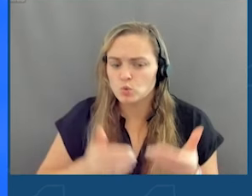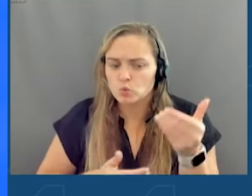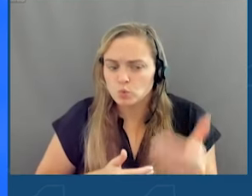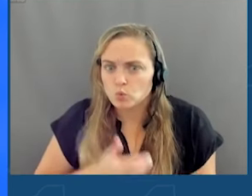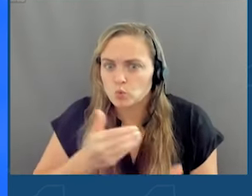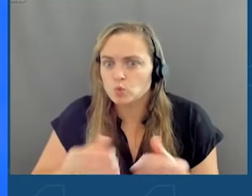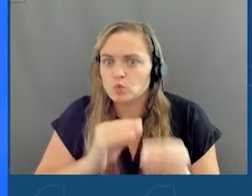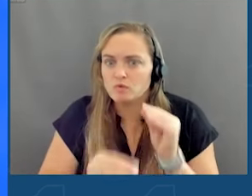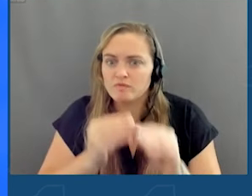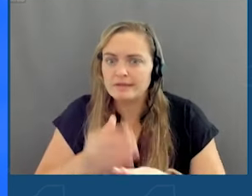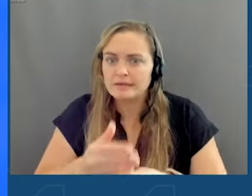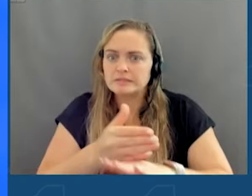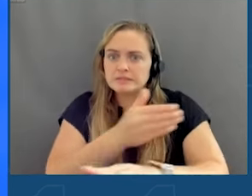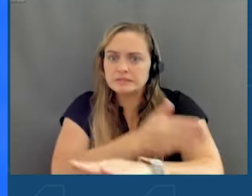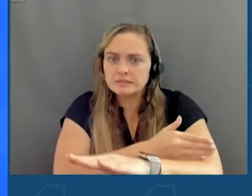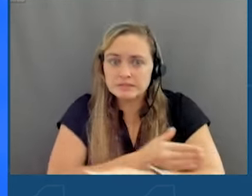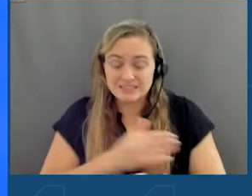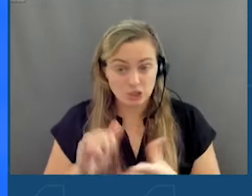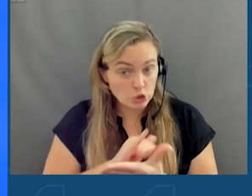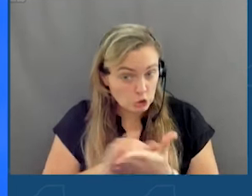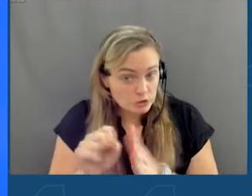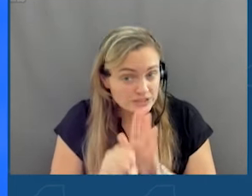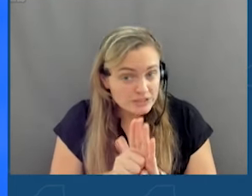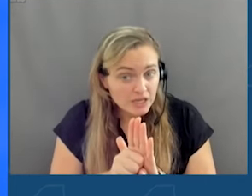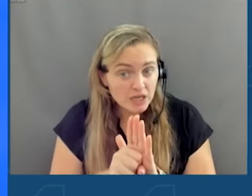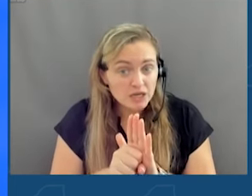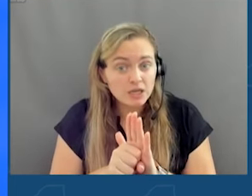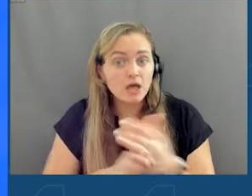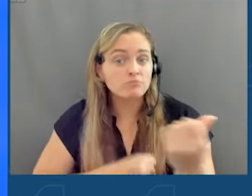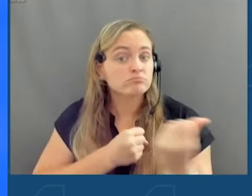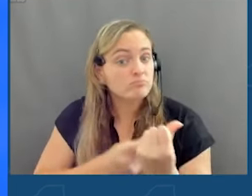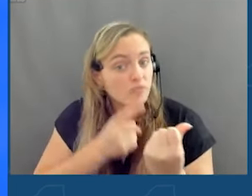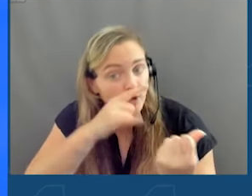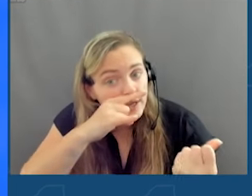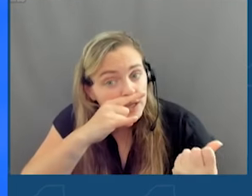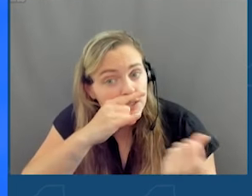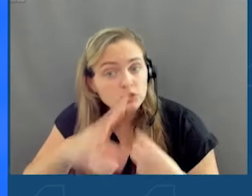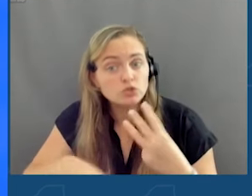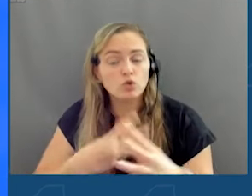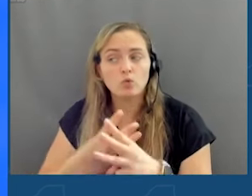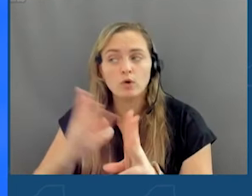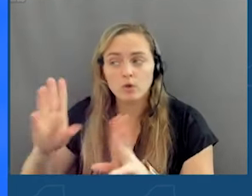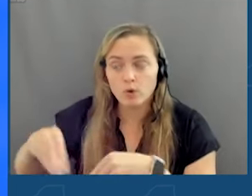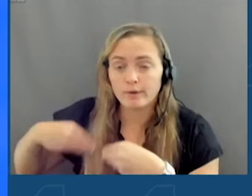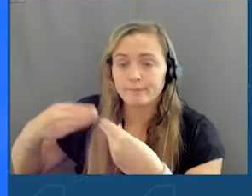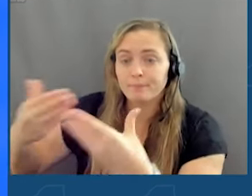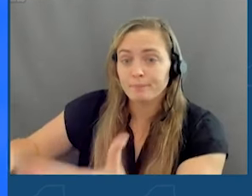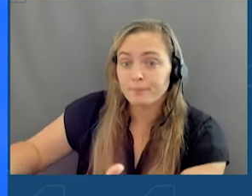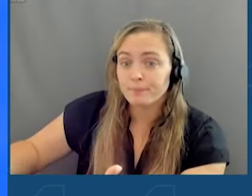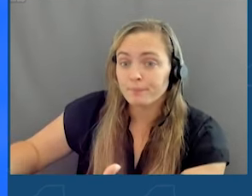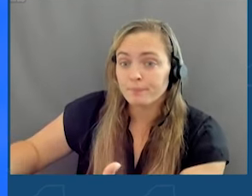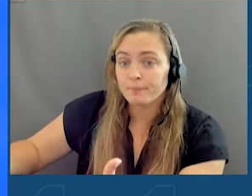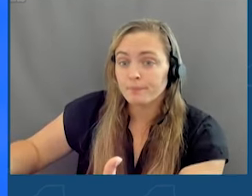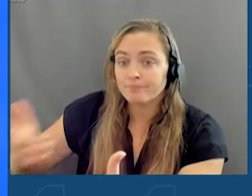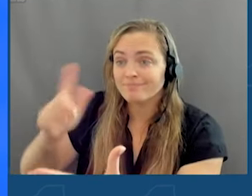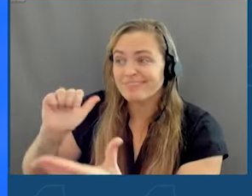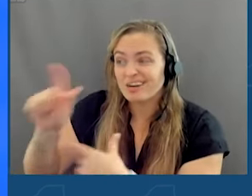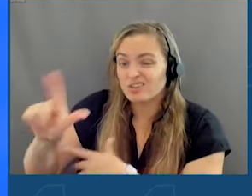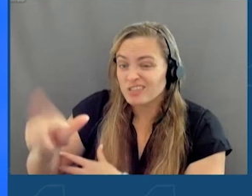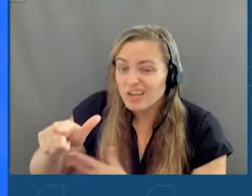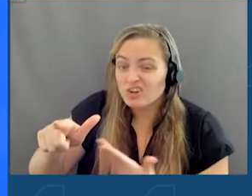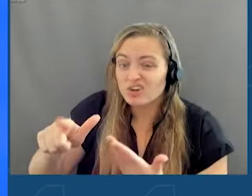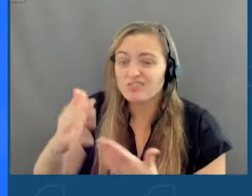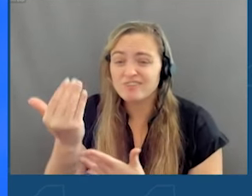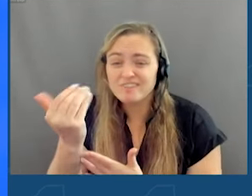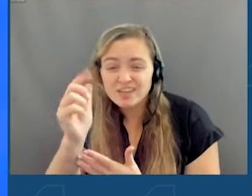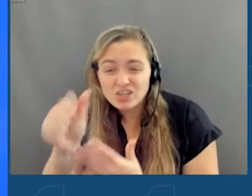in the state of New York, and stand up for our kids so the world we're passing off 10 years from now, 15